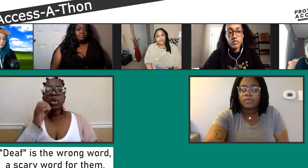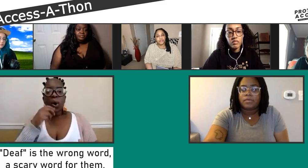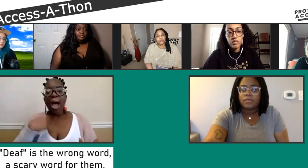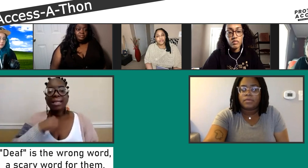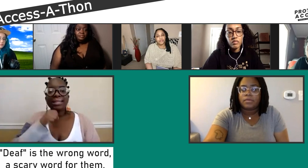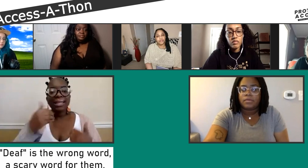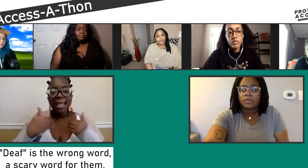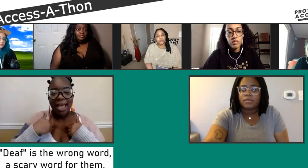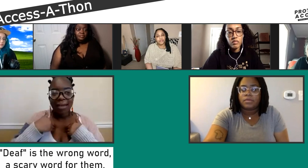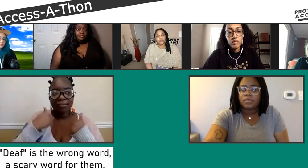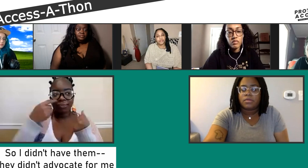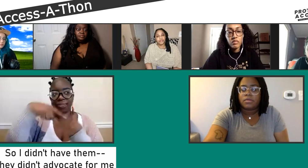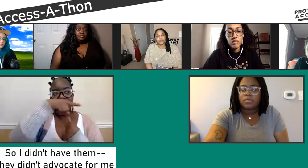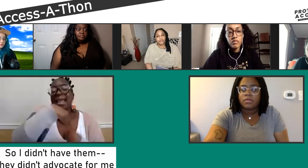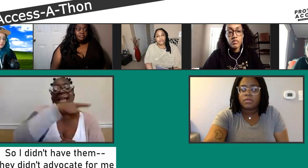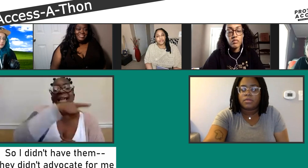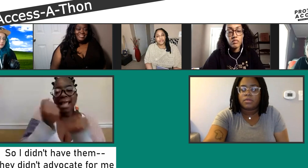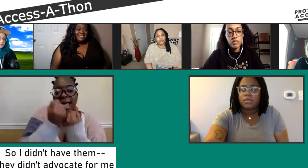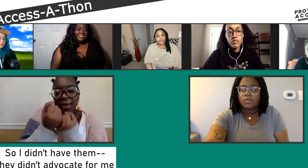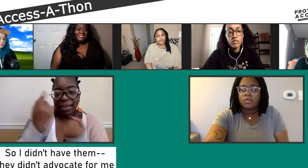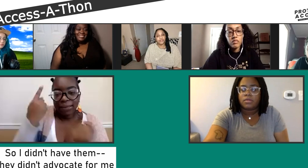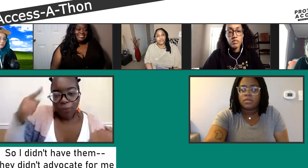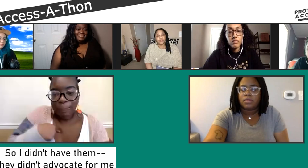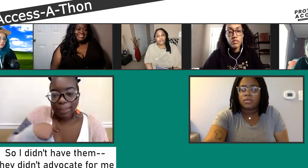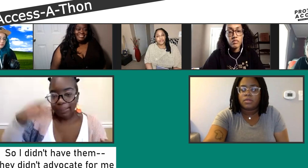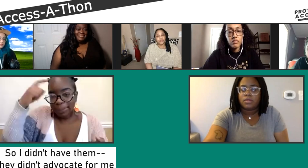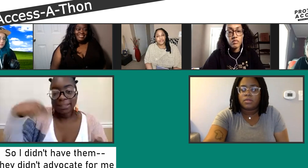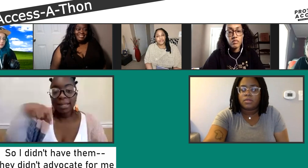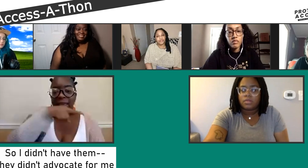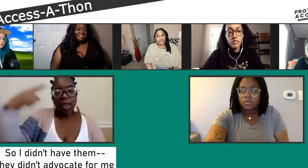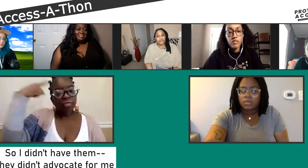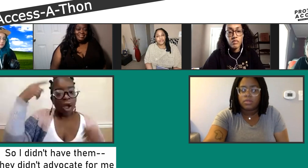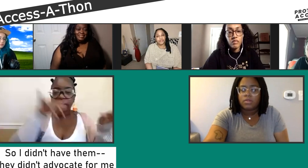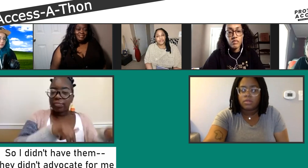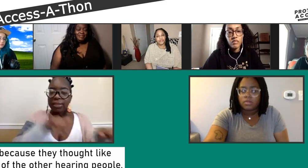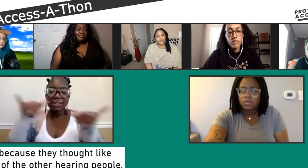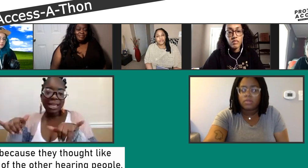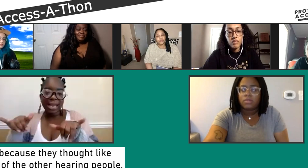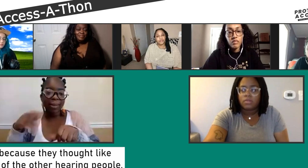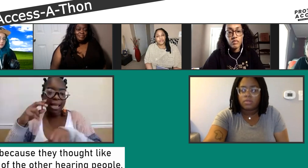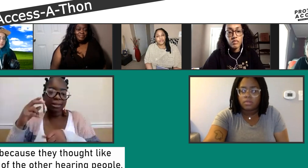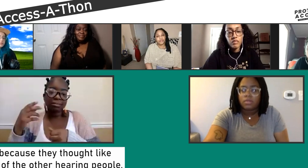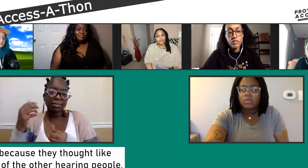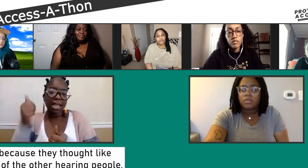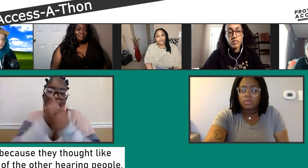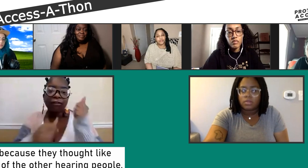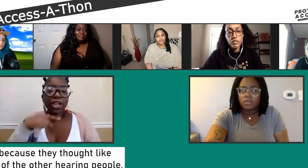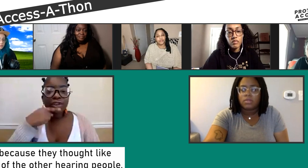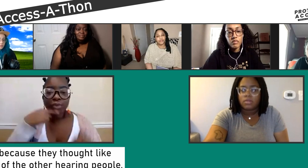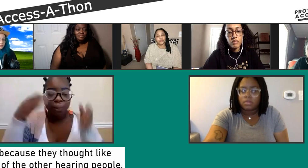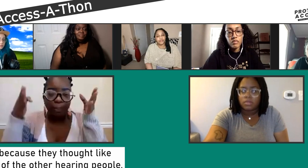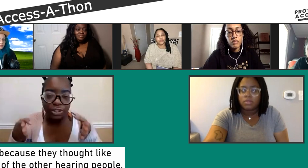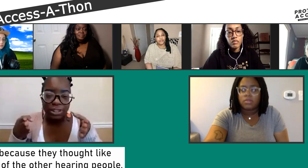I don't know why people are afraid to use the word deaf. I mean, I'm hard of hearing. Yeah, that's the science of it, but identifying I am deaf.